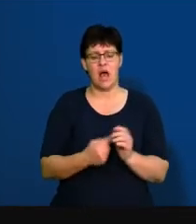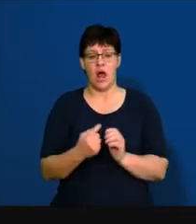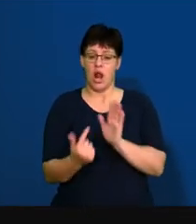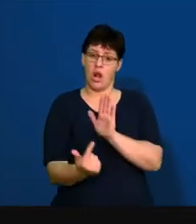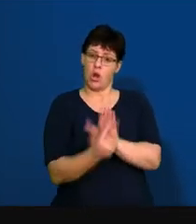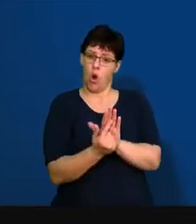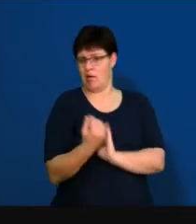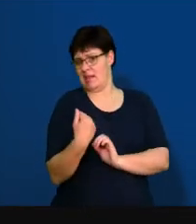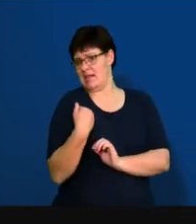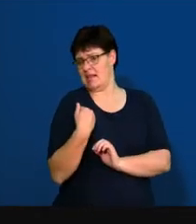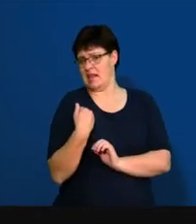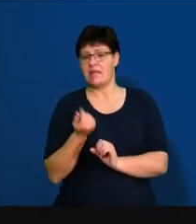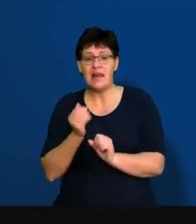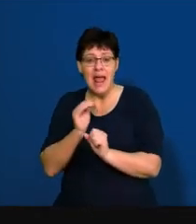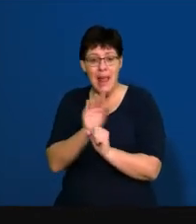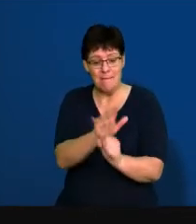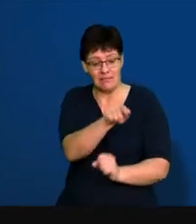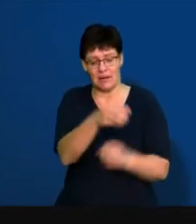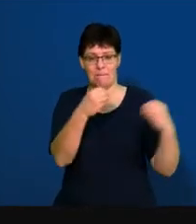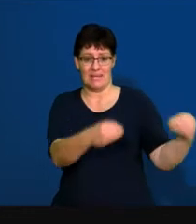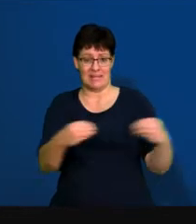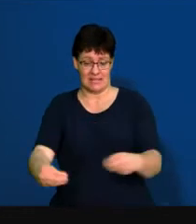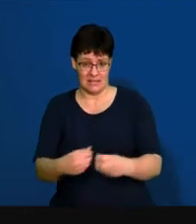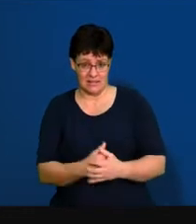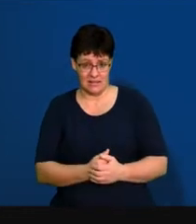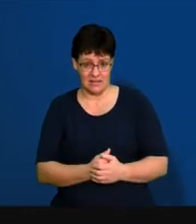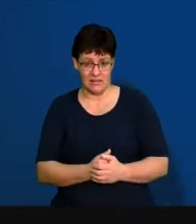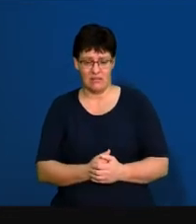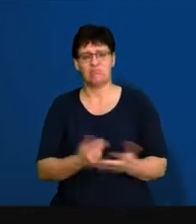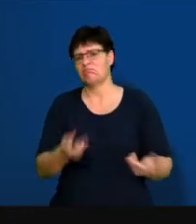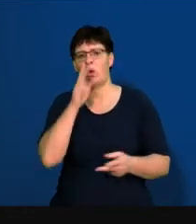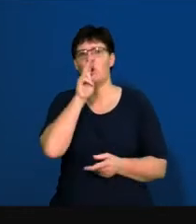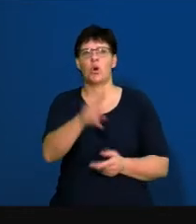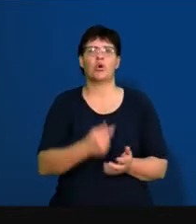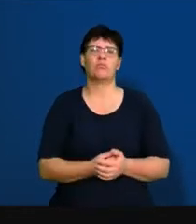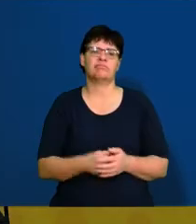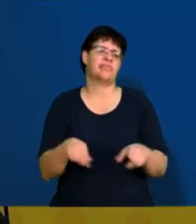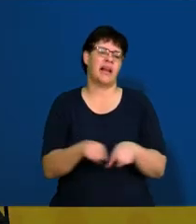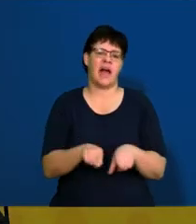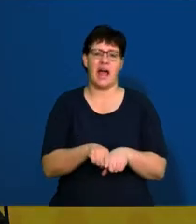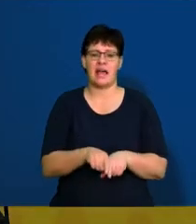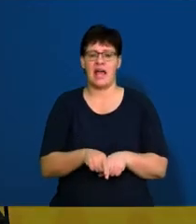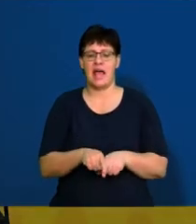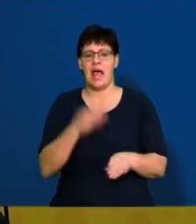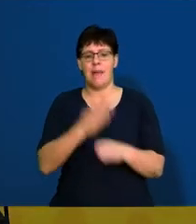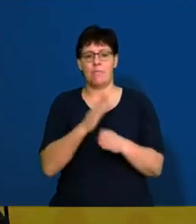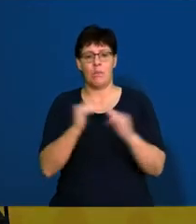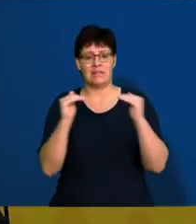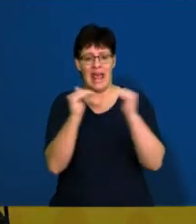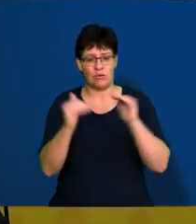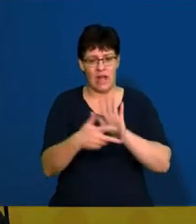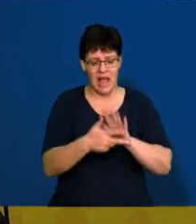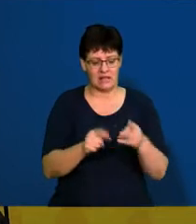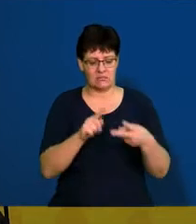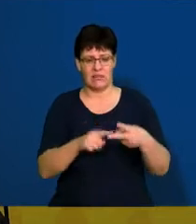that impacts on the business. So you'll be looking at things like the Employment Equity Act, the Labor